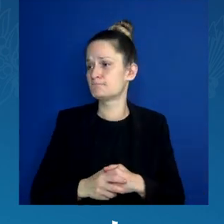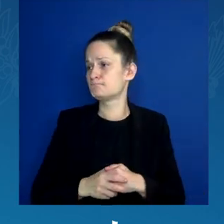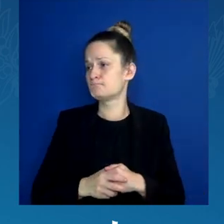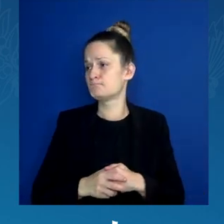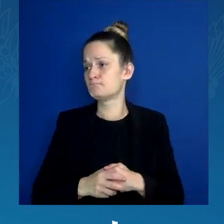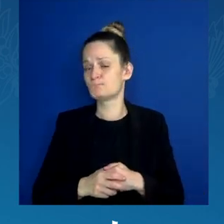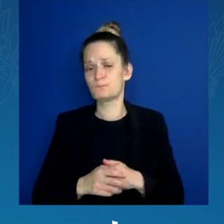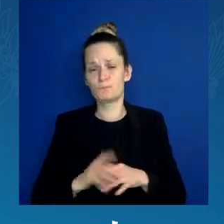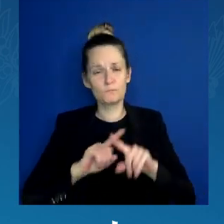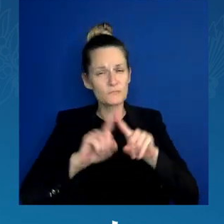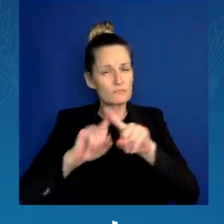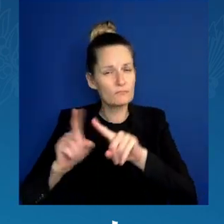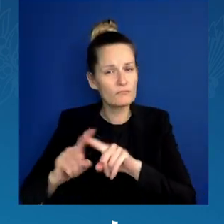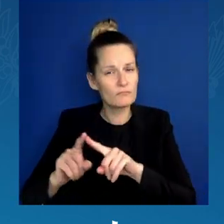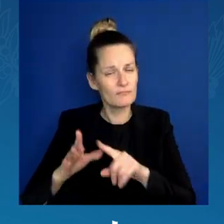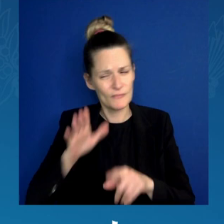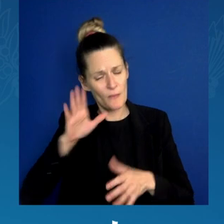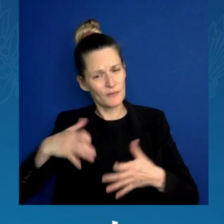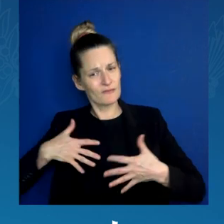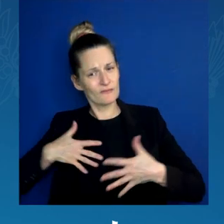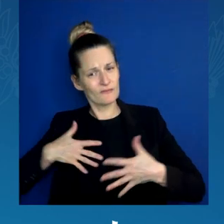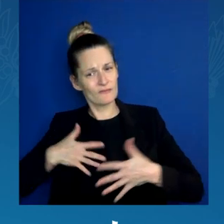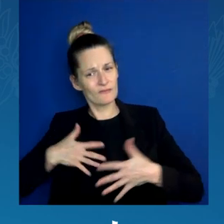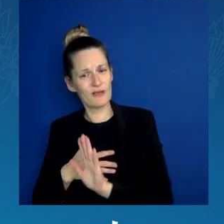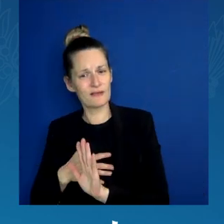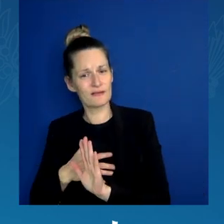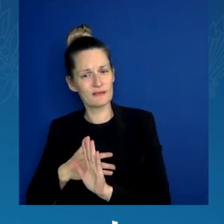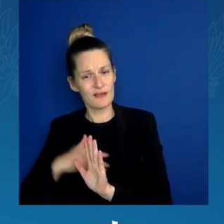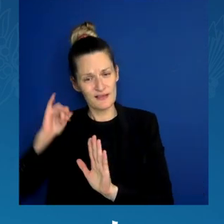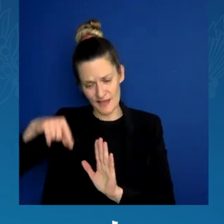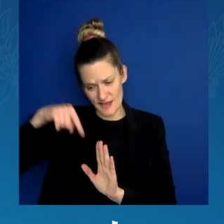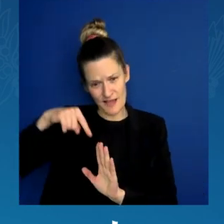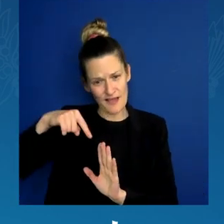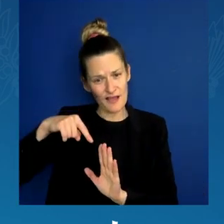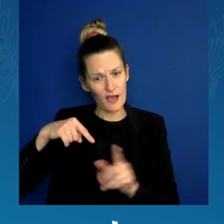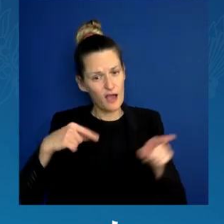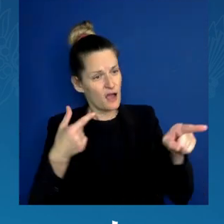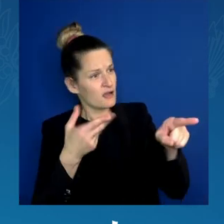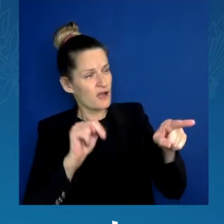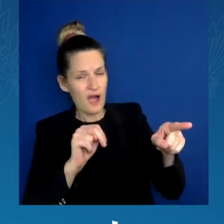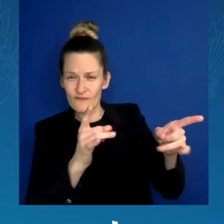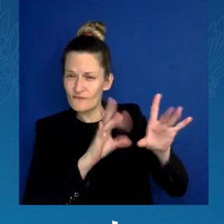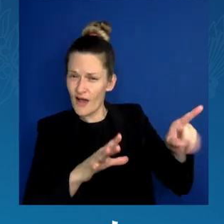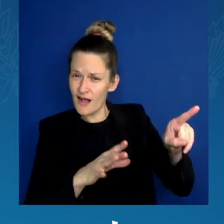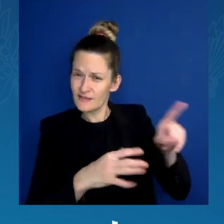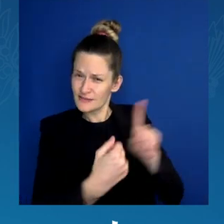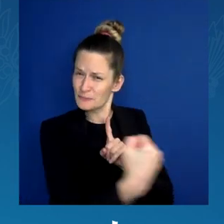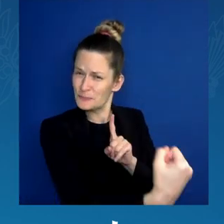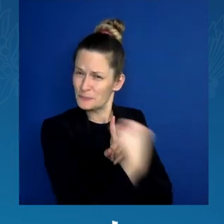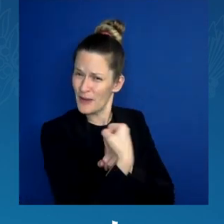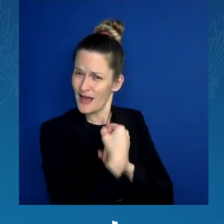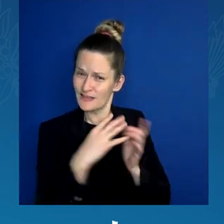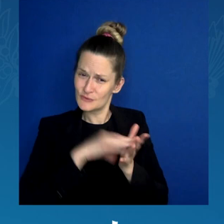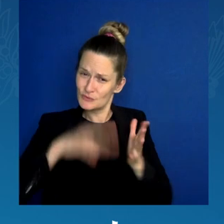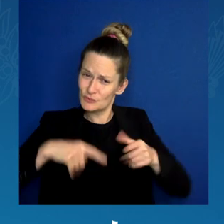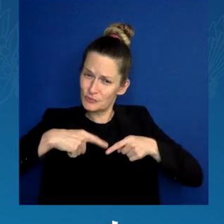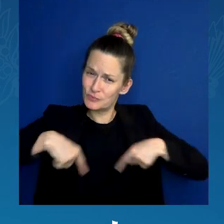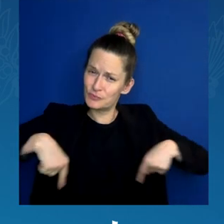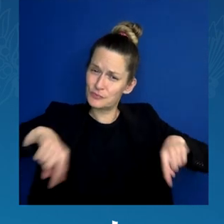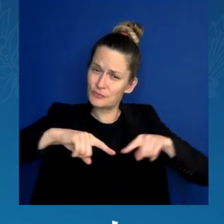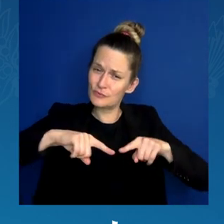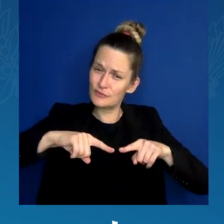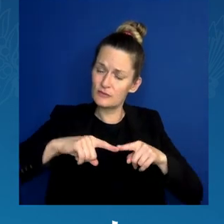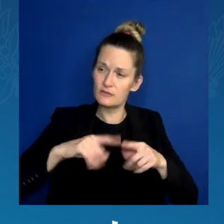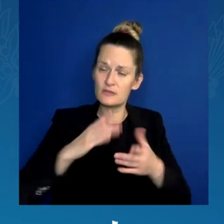And while this violence touches all communities, it does not do so equally. We have to speak truth about that.